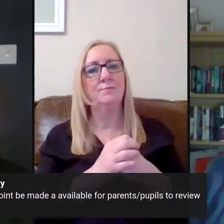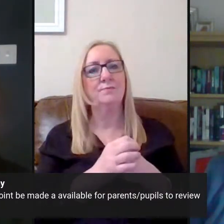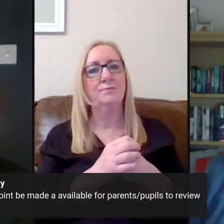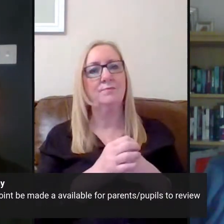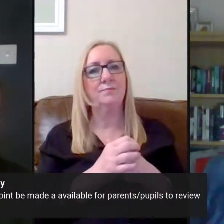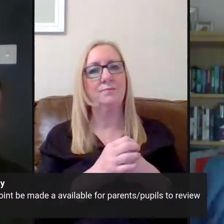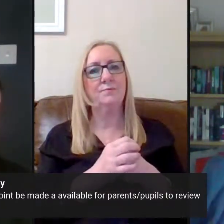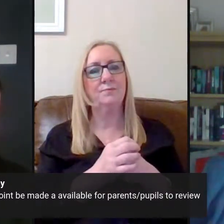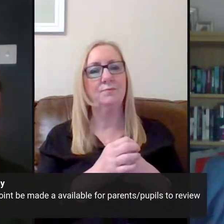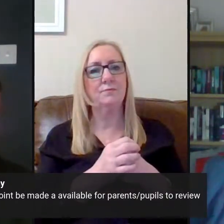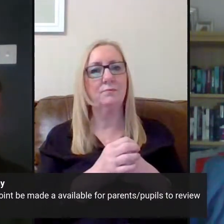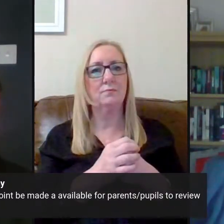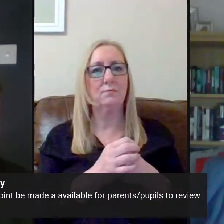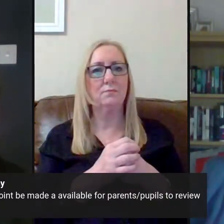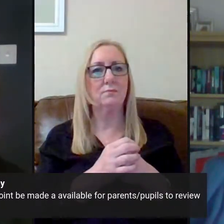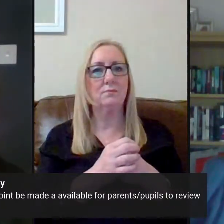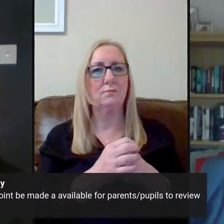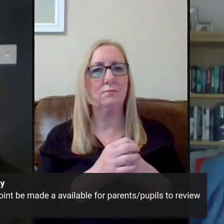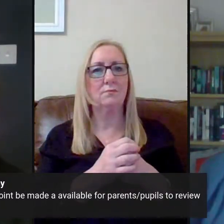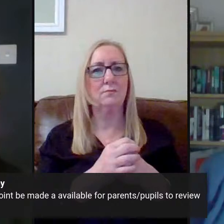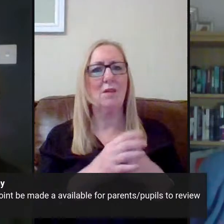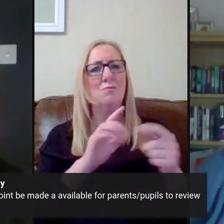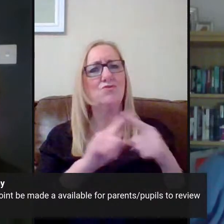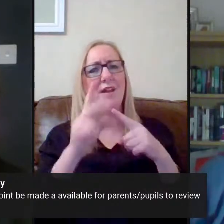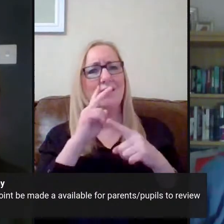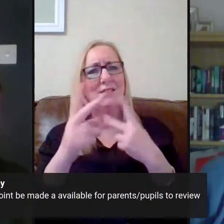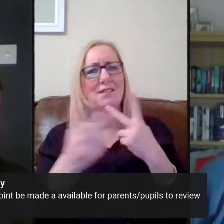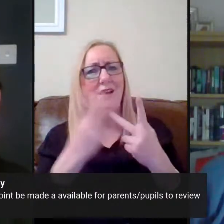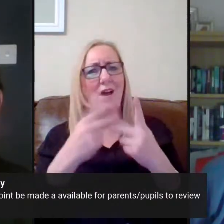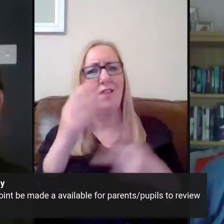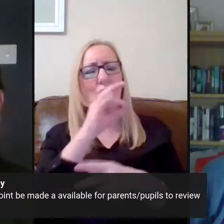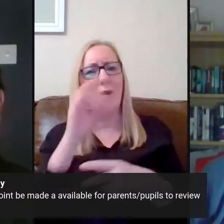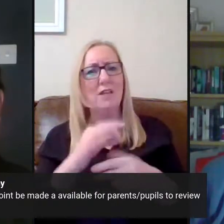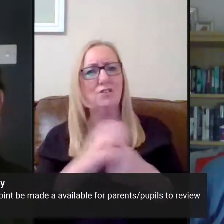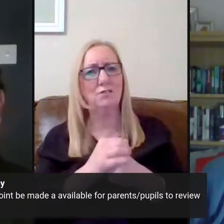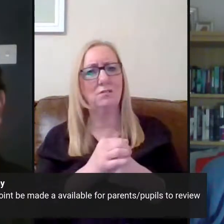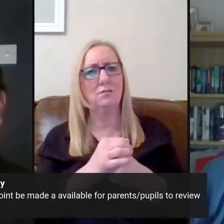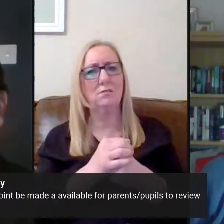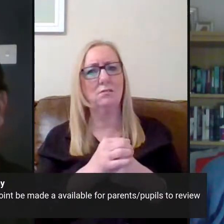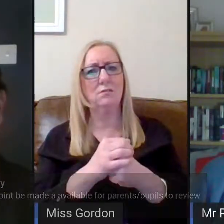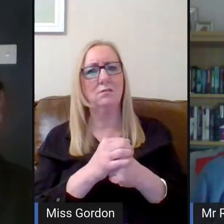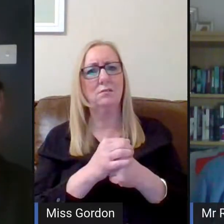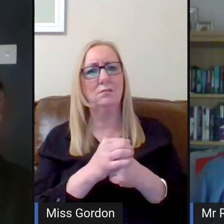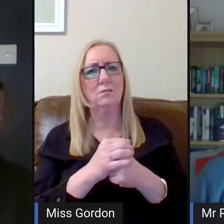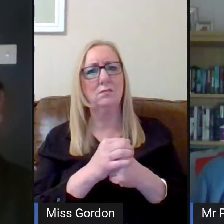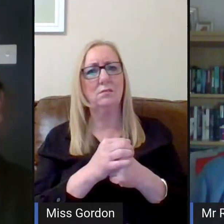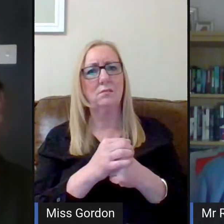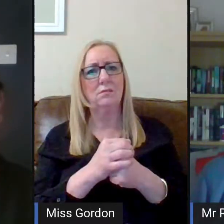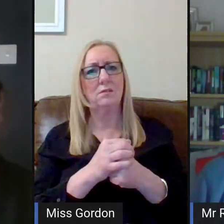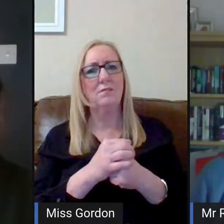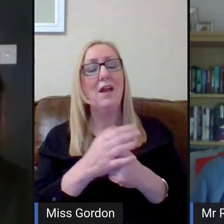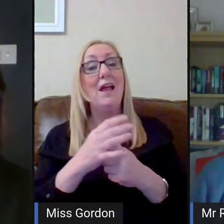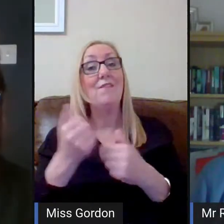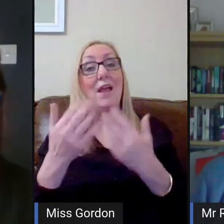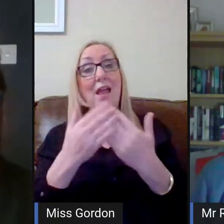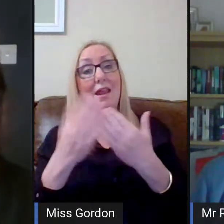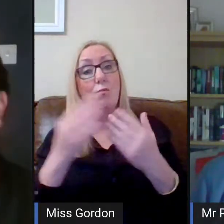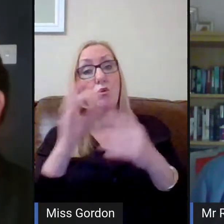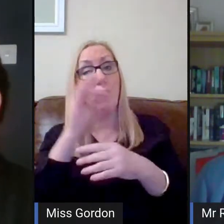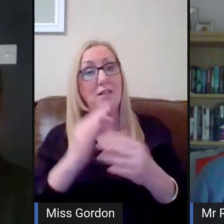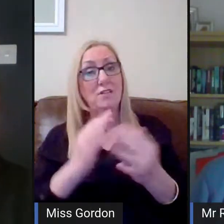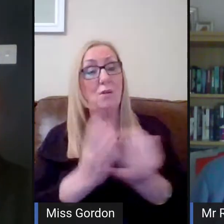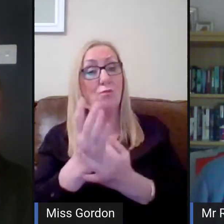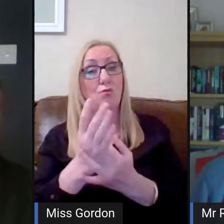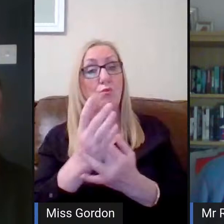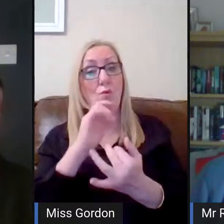Right. And I'm trying to see other questions come through. There is always a wee bit of a lag. If any more questions come through, I'll pop them